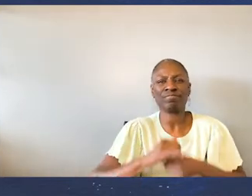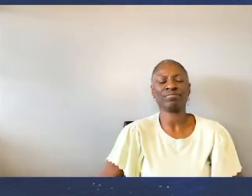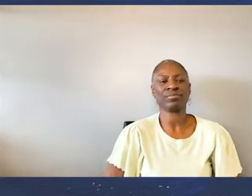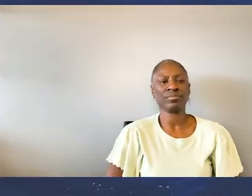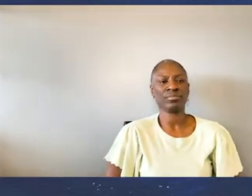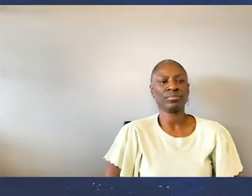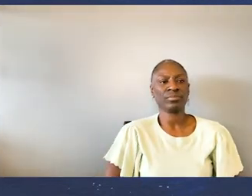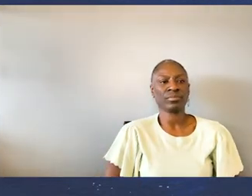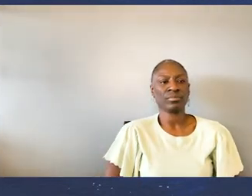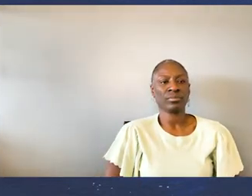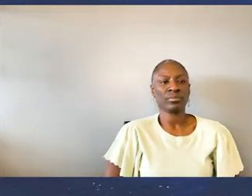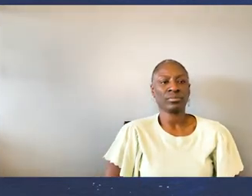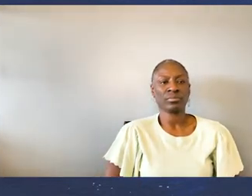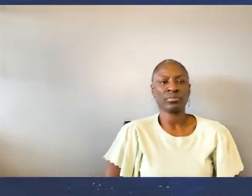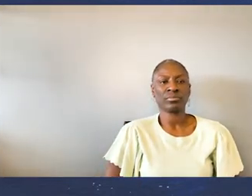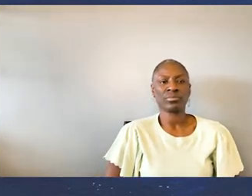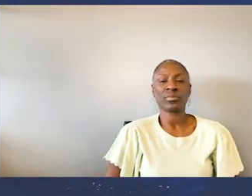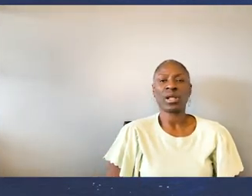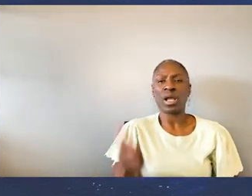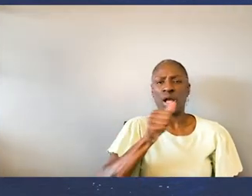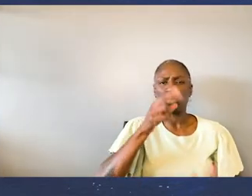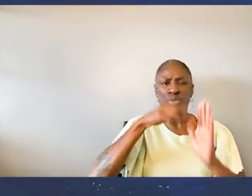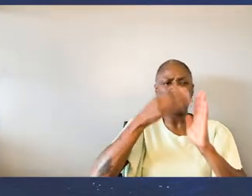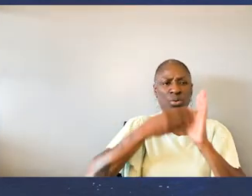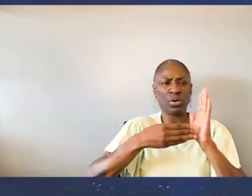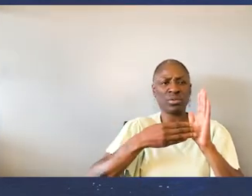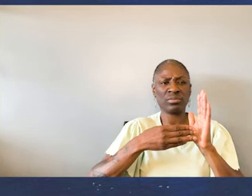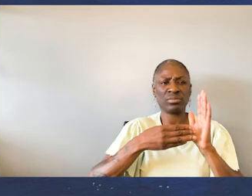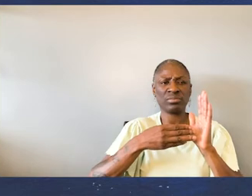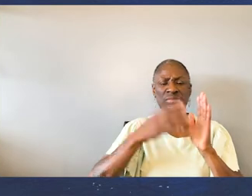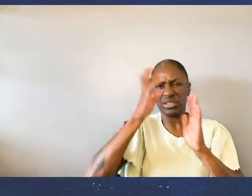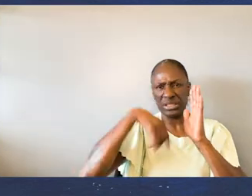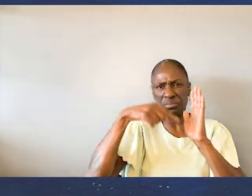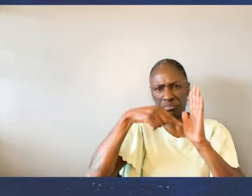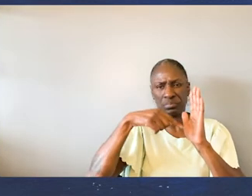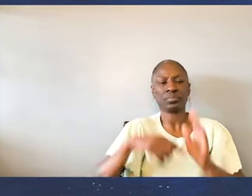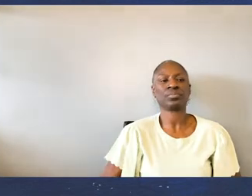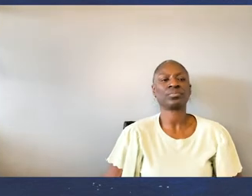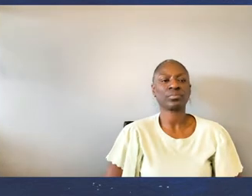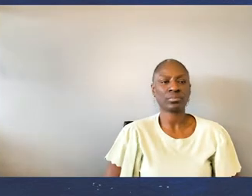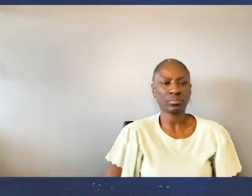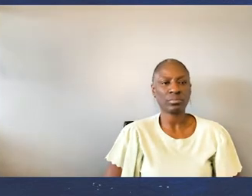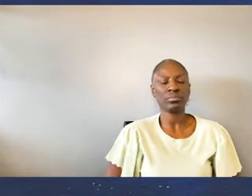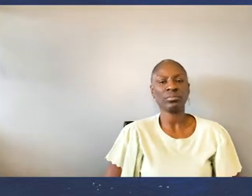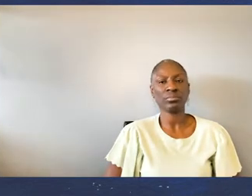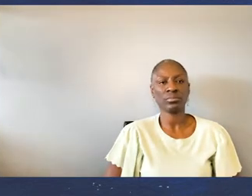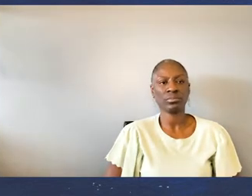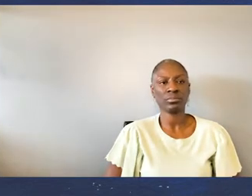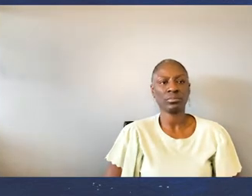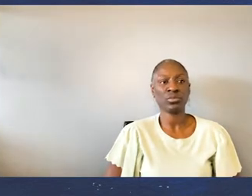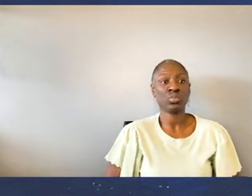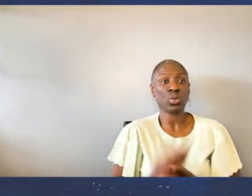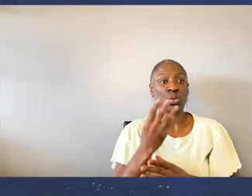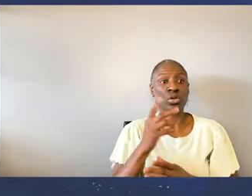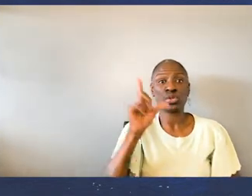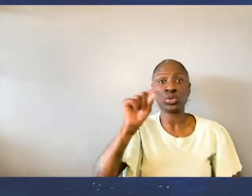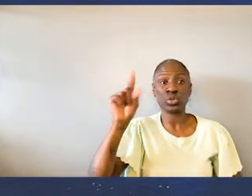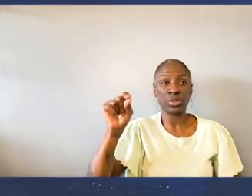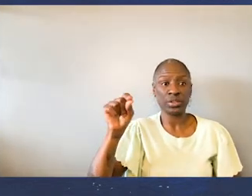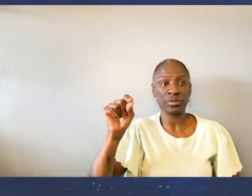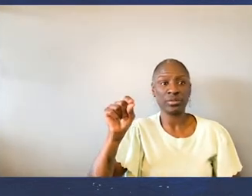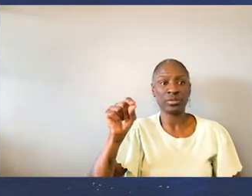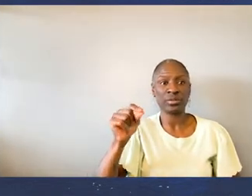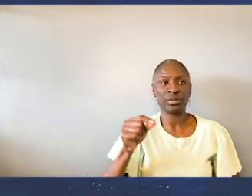So I'm now going to read a portion of my essay, Cocoon. In the spring of 2020, a